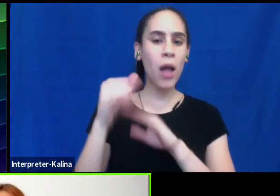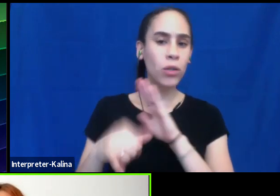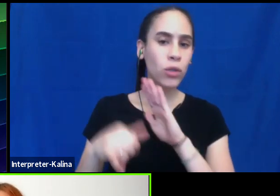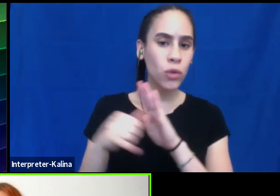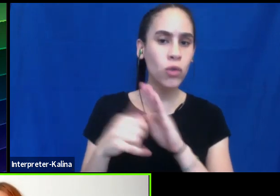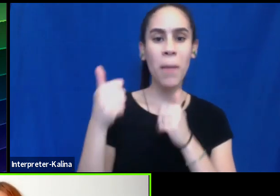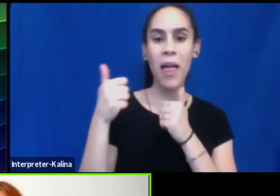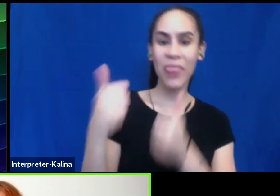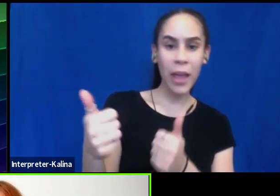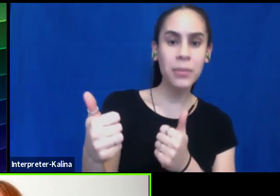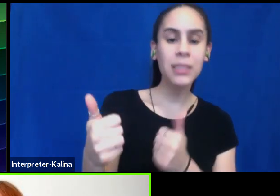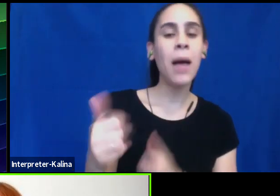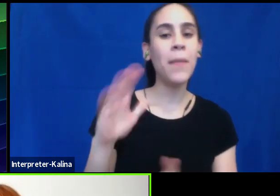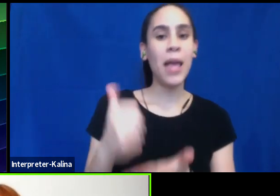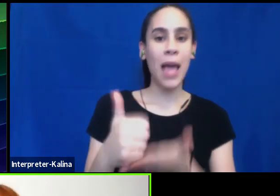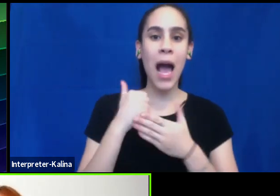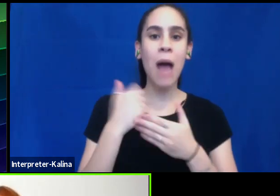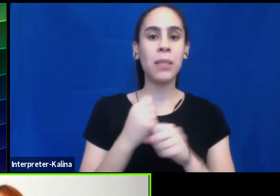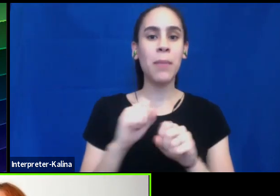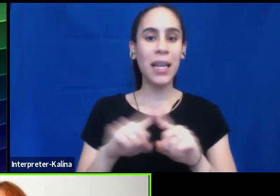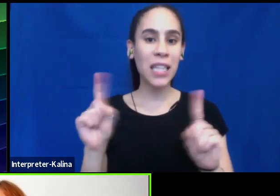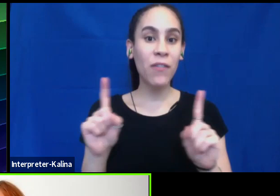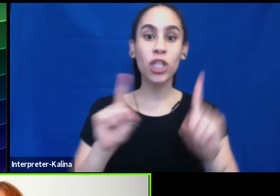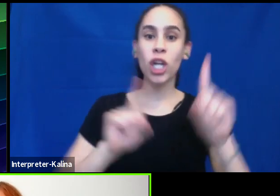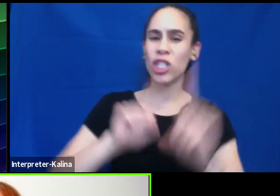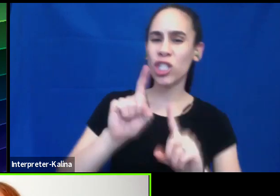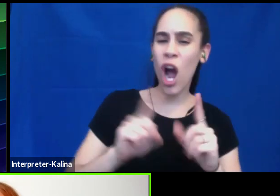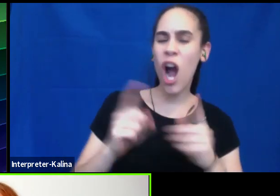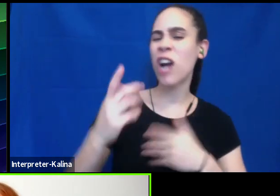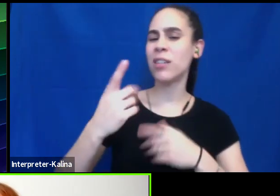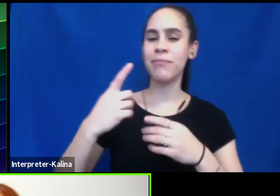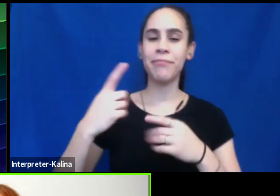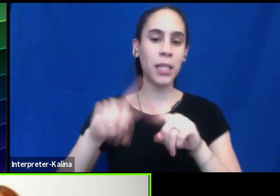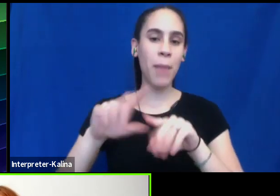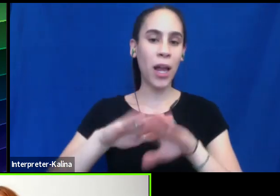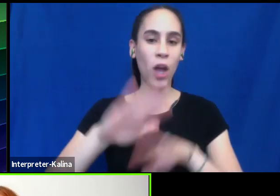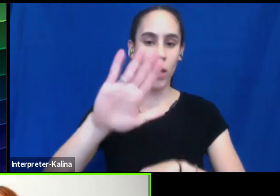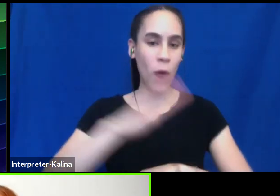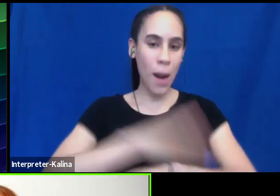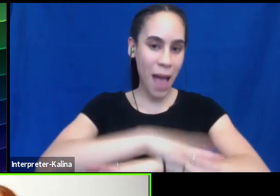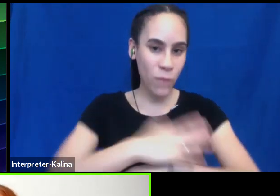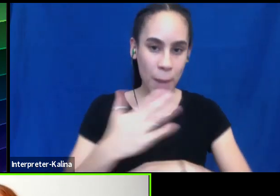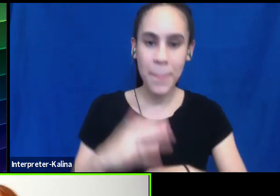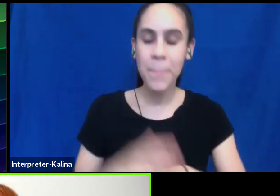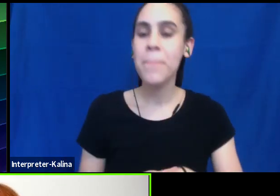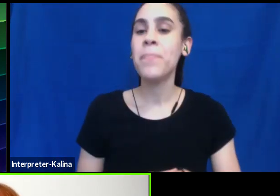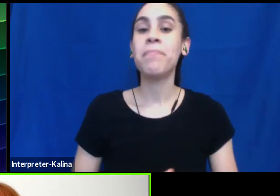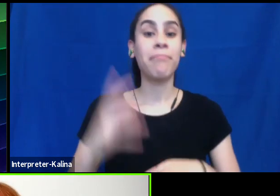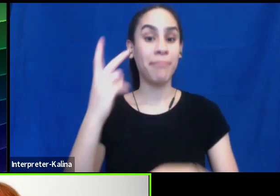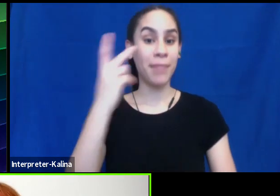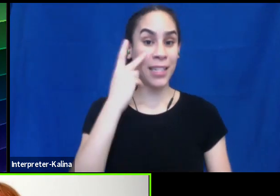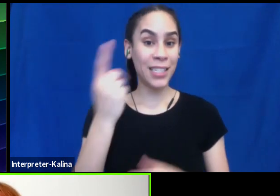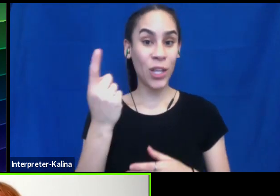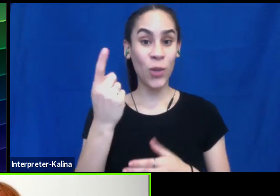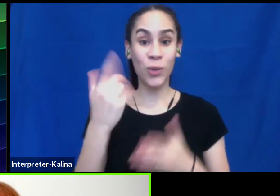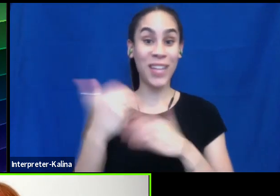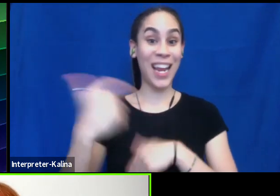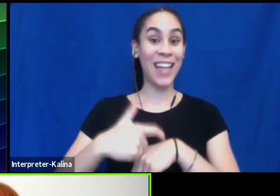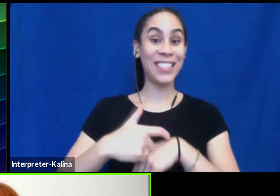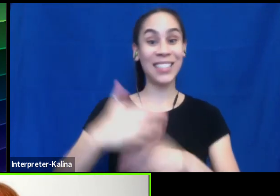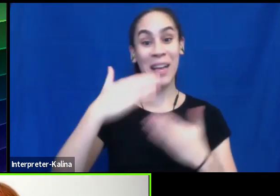that, that really helps makes a difference or a star, depending on what platform you're using and, uh, see you next time. Thanks everybody.